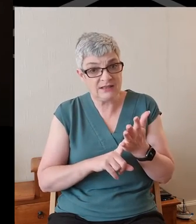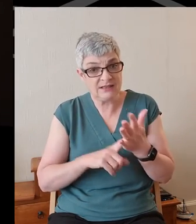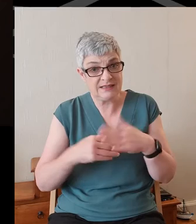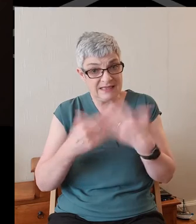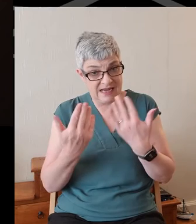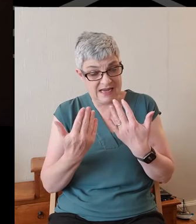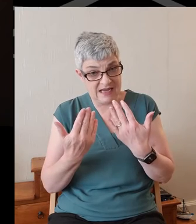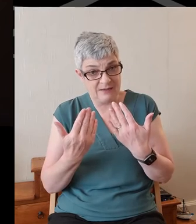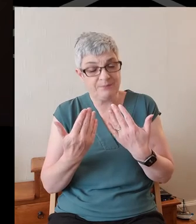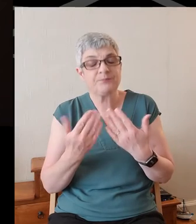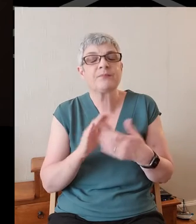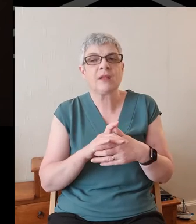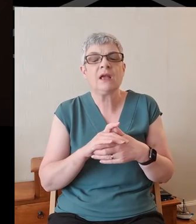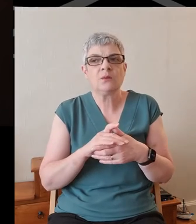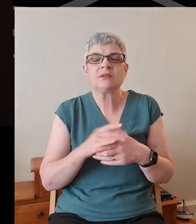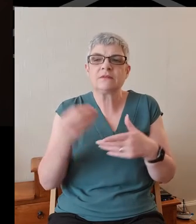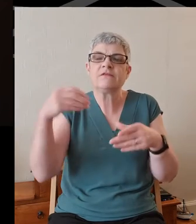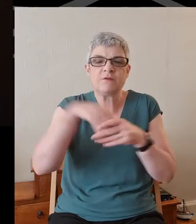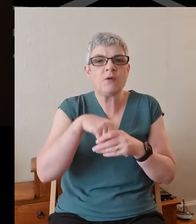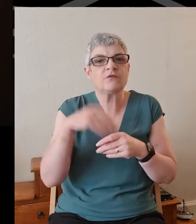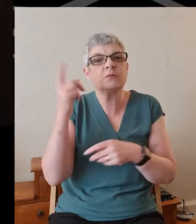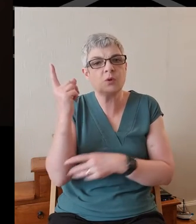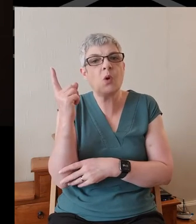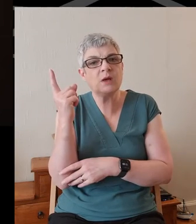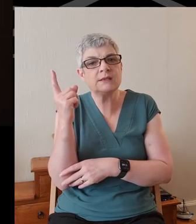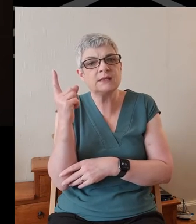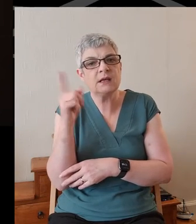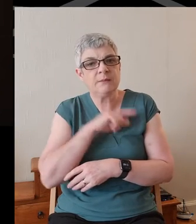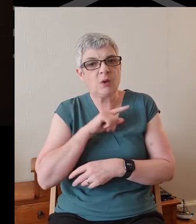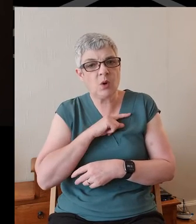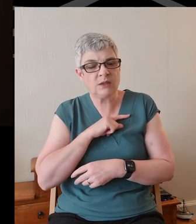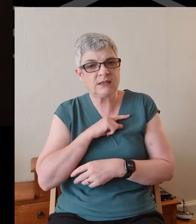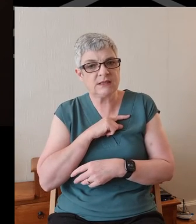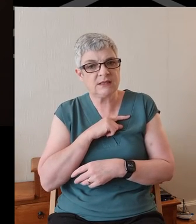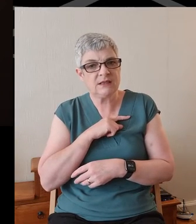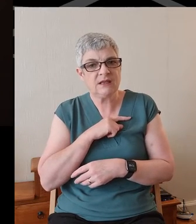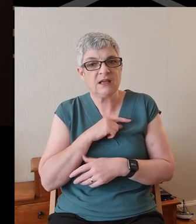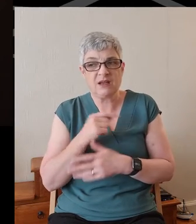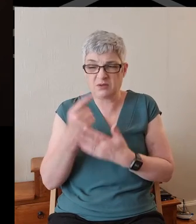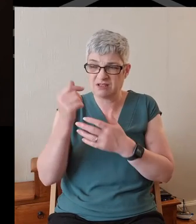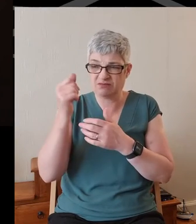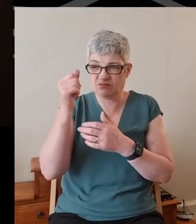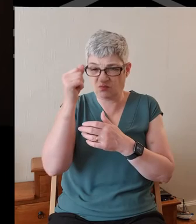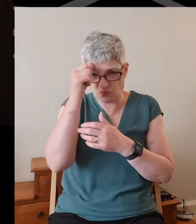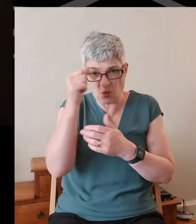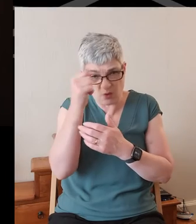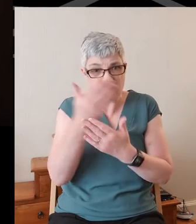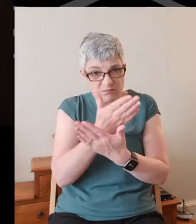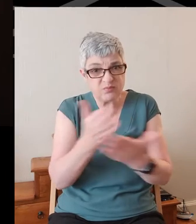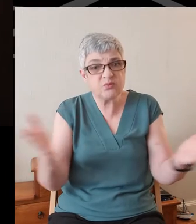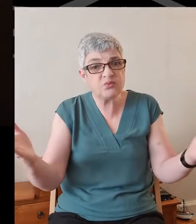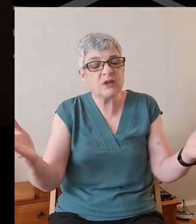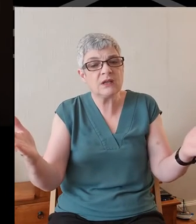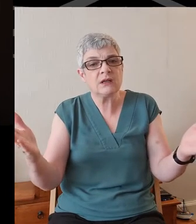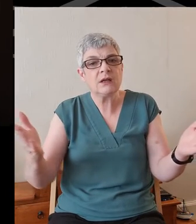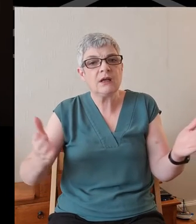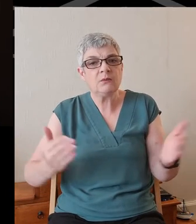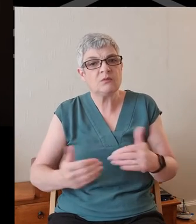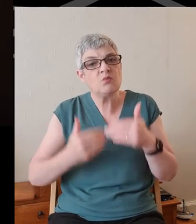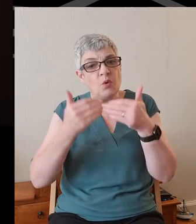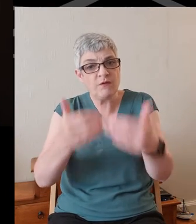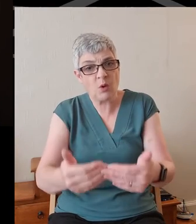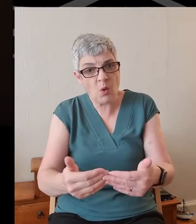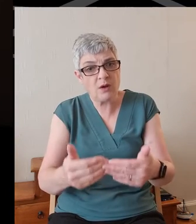day was a particular involvement from God as he was making himself better known, as he was moving on the story of